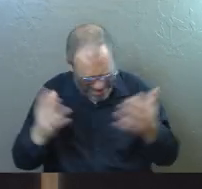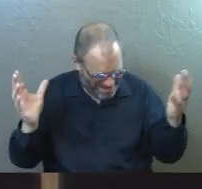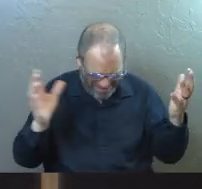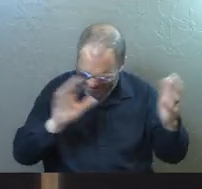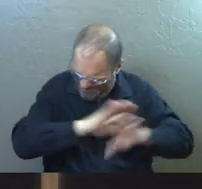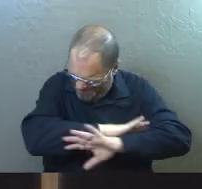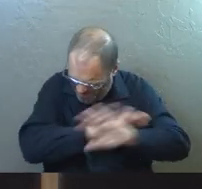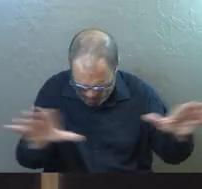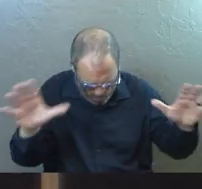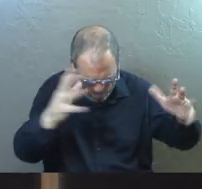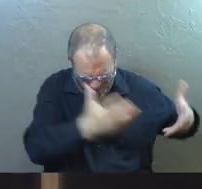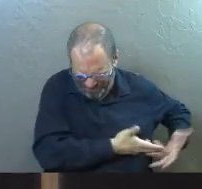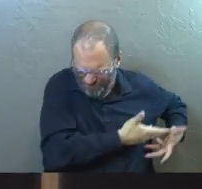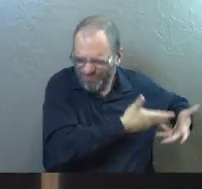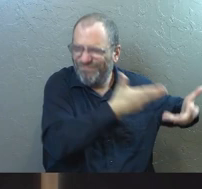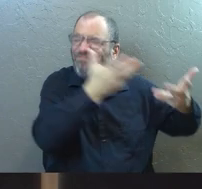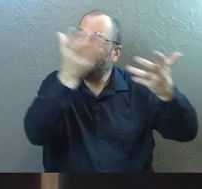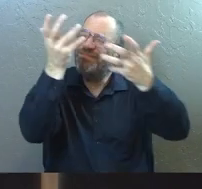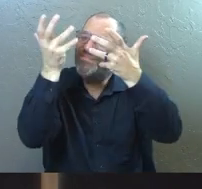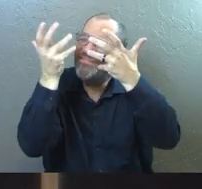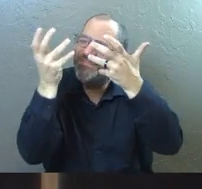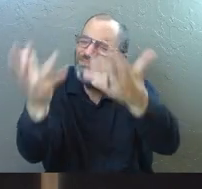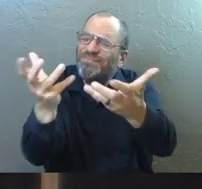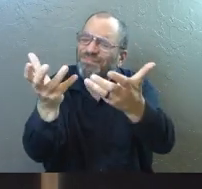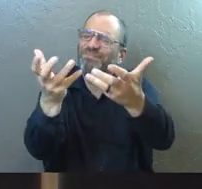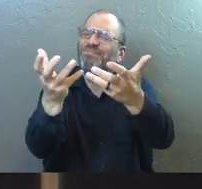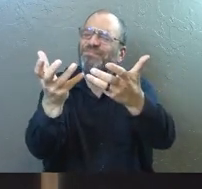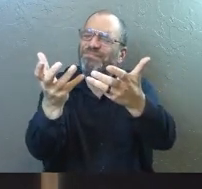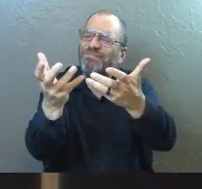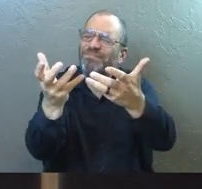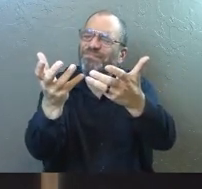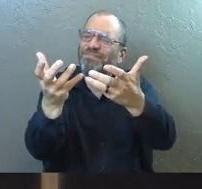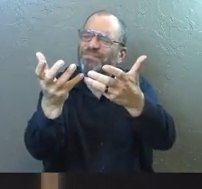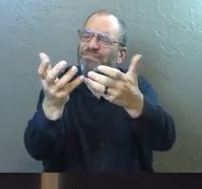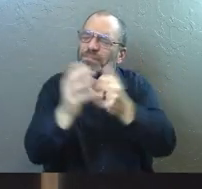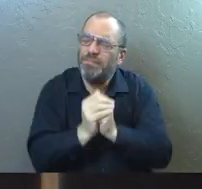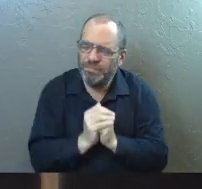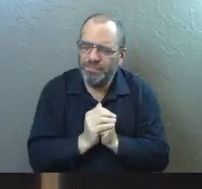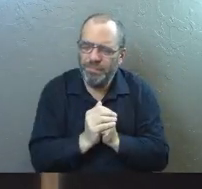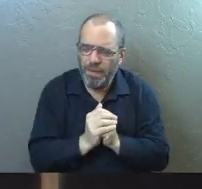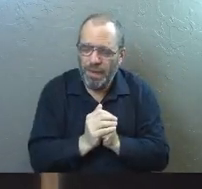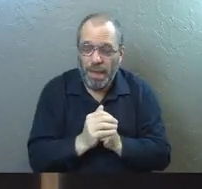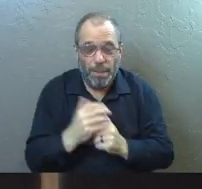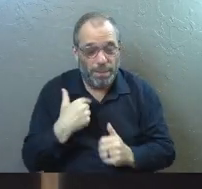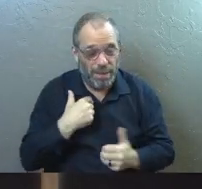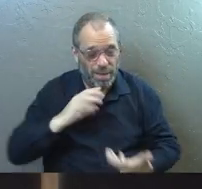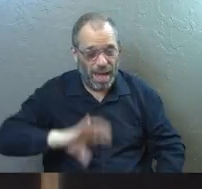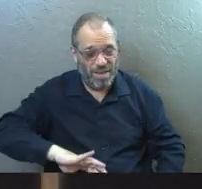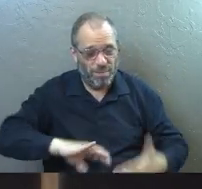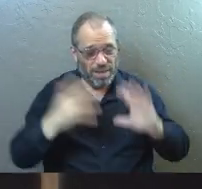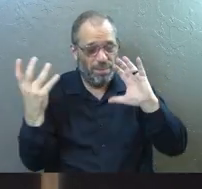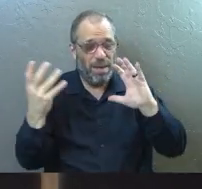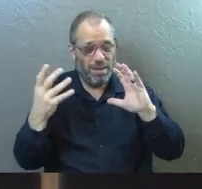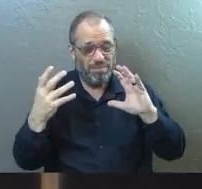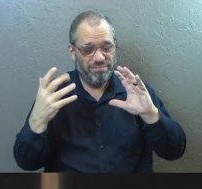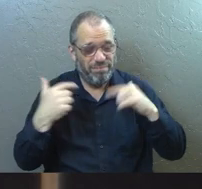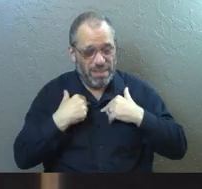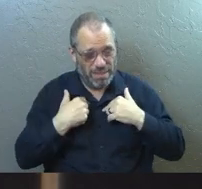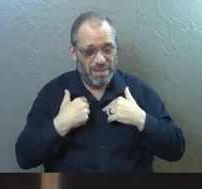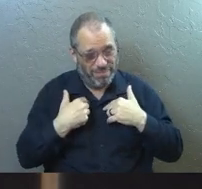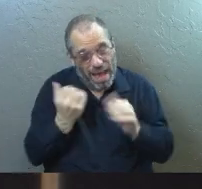my everything. God, it's all yours now. I give it to you. I've made a mess of it anyway, Jesus.